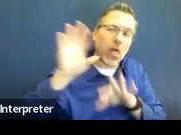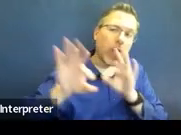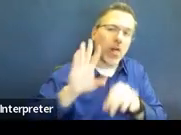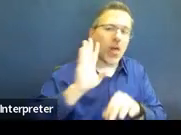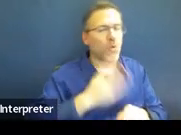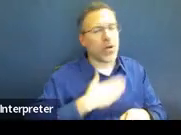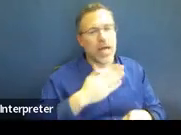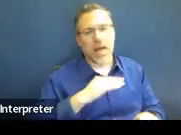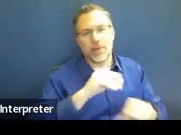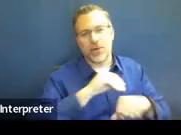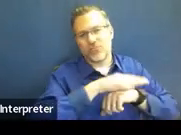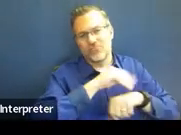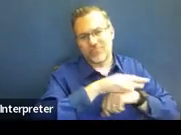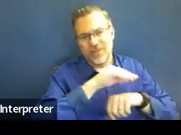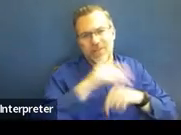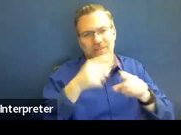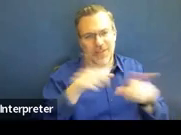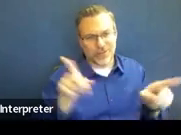All right.